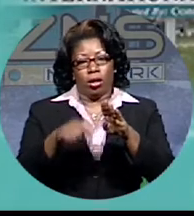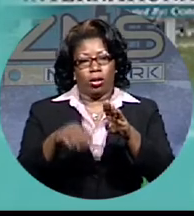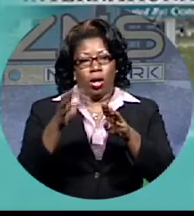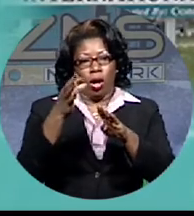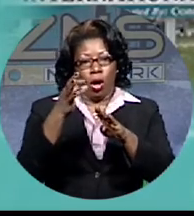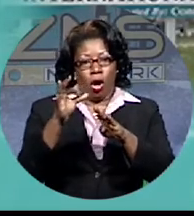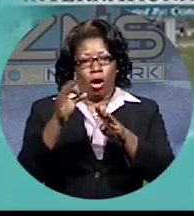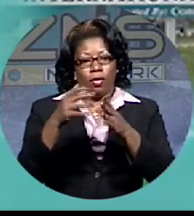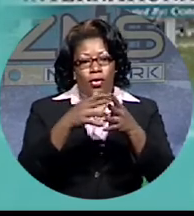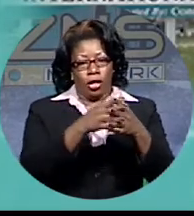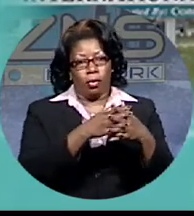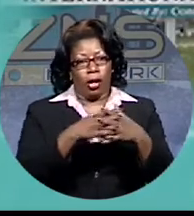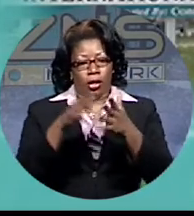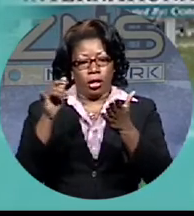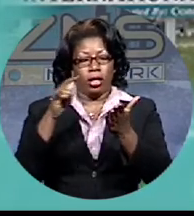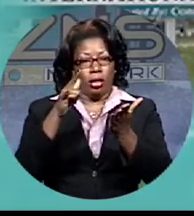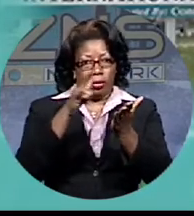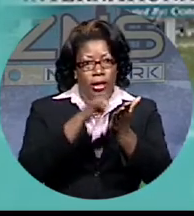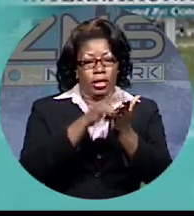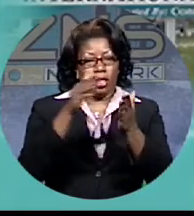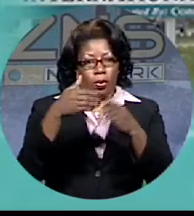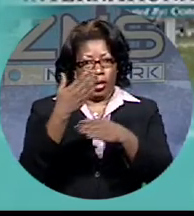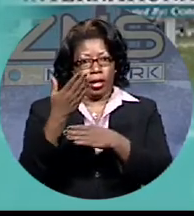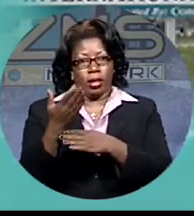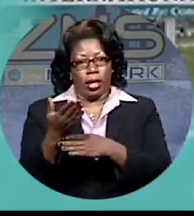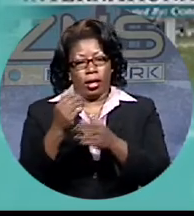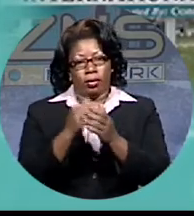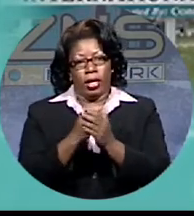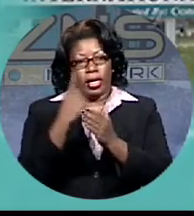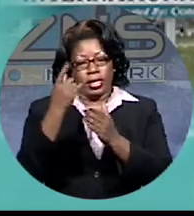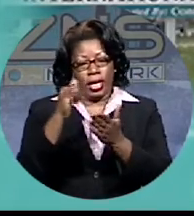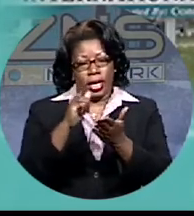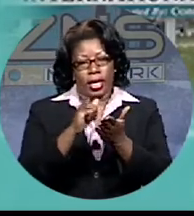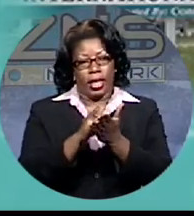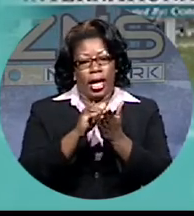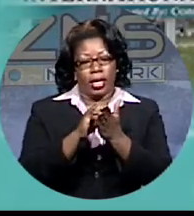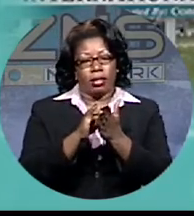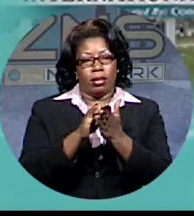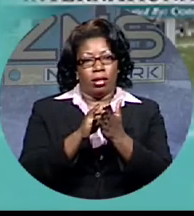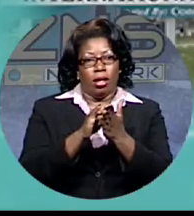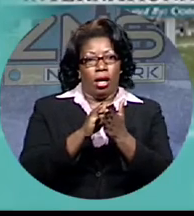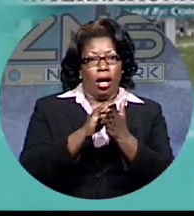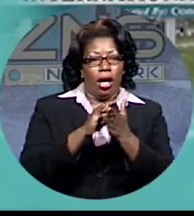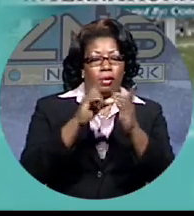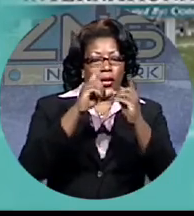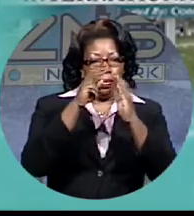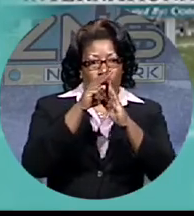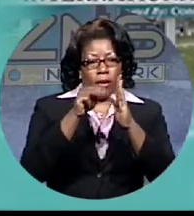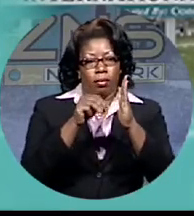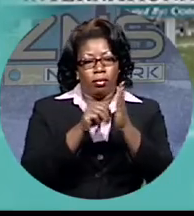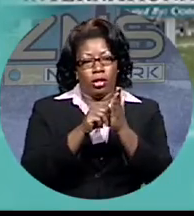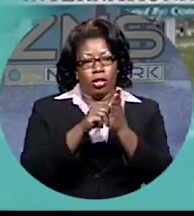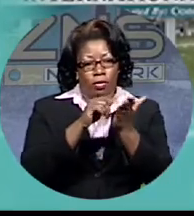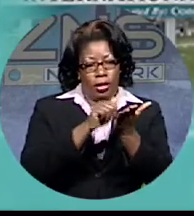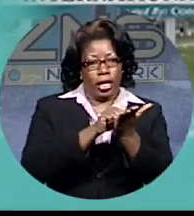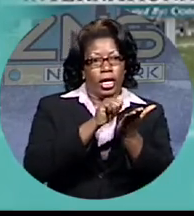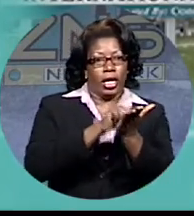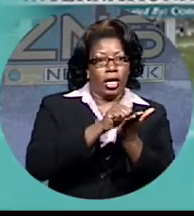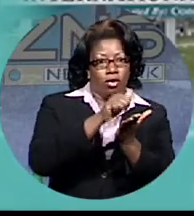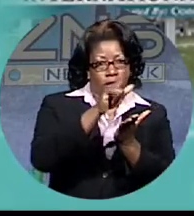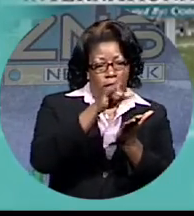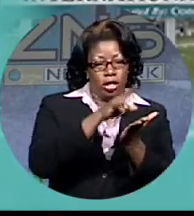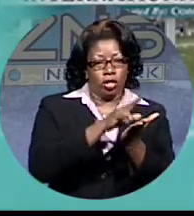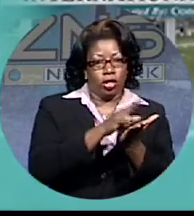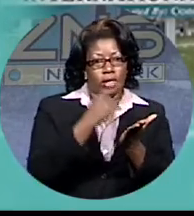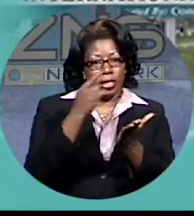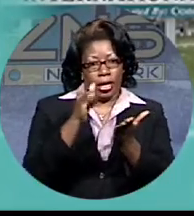Hannah-Martin, says in a statement, the Department of Civil Aviation reports that the U.S. Security Administration, or TSA,